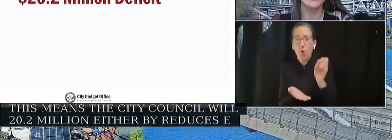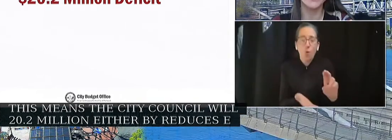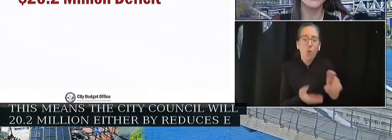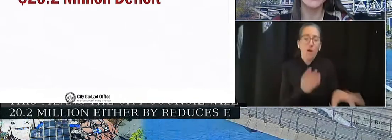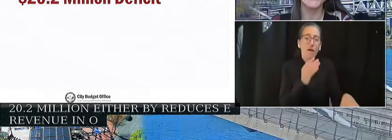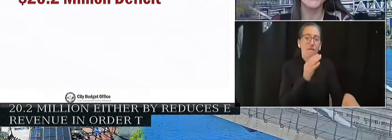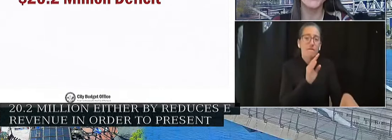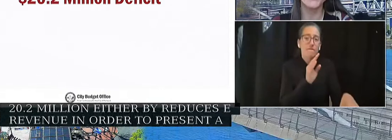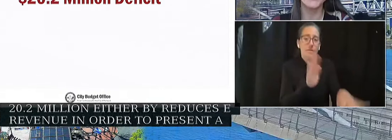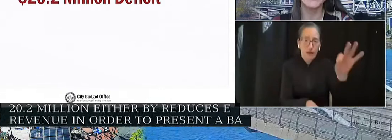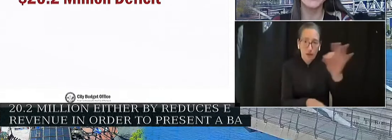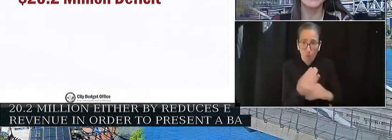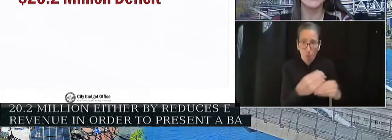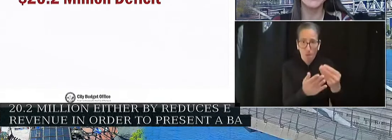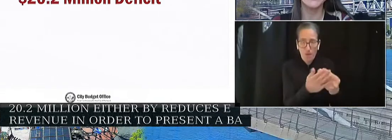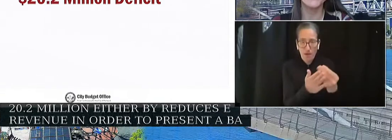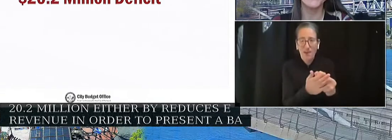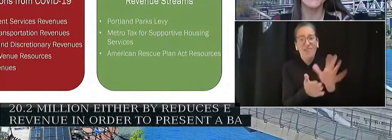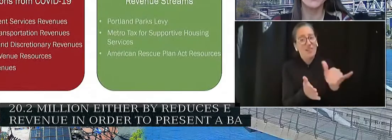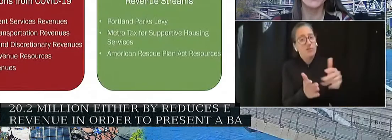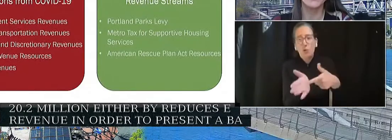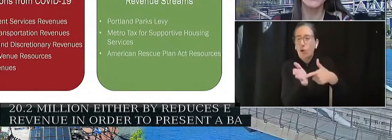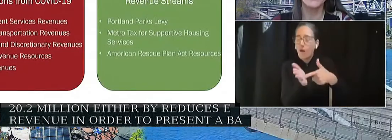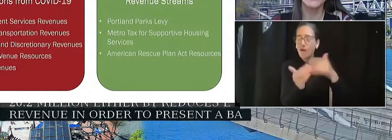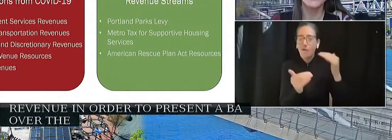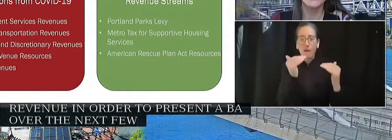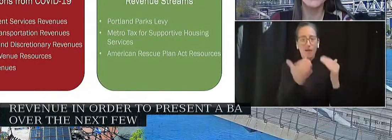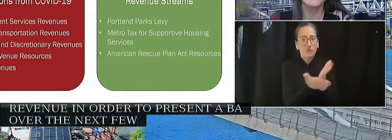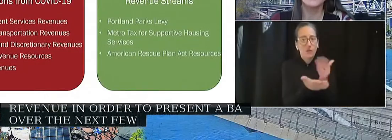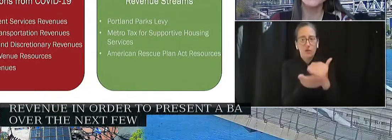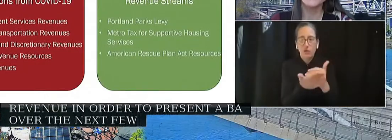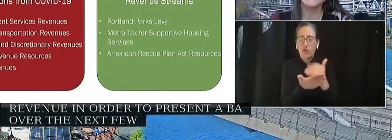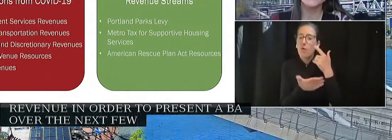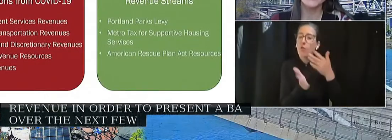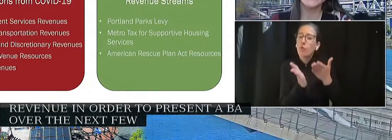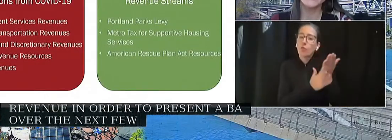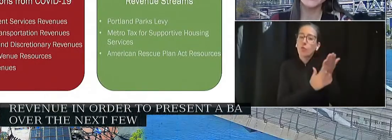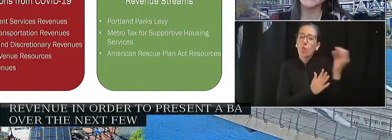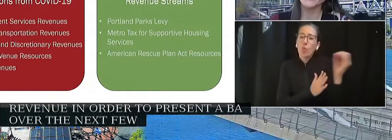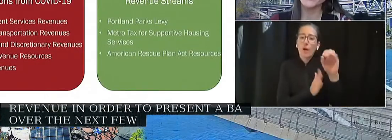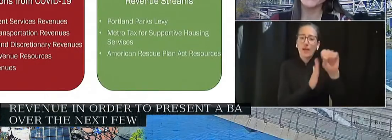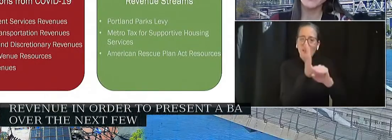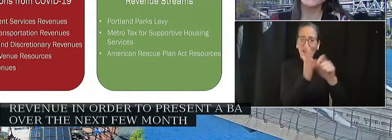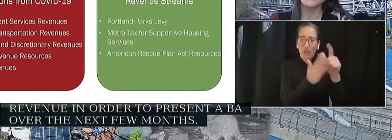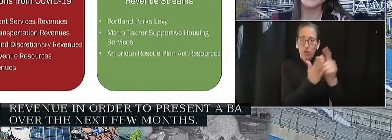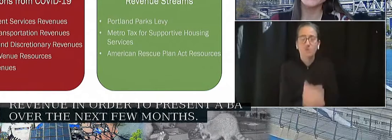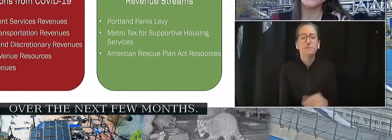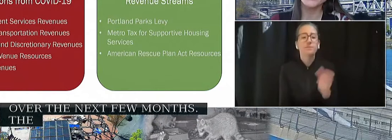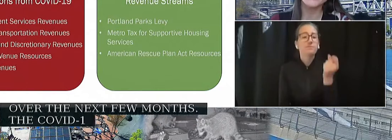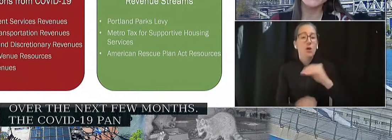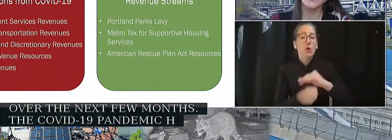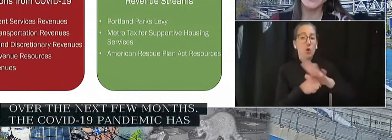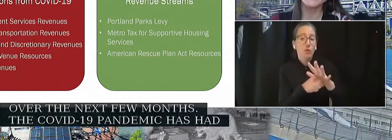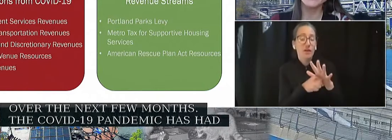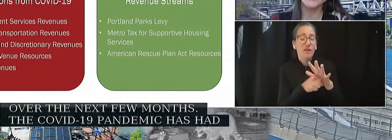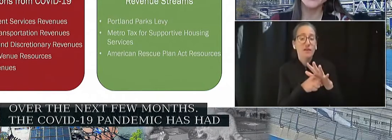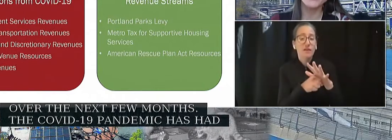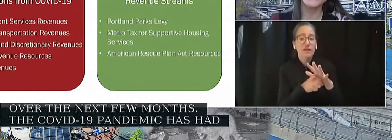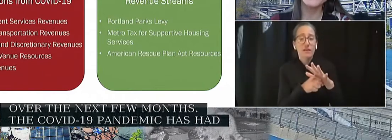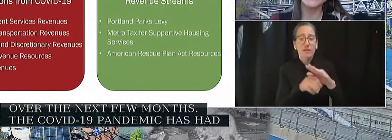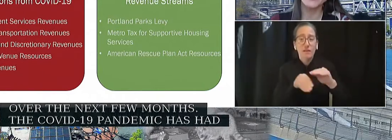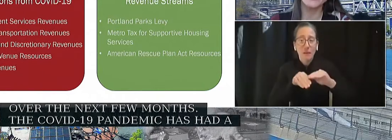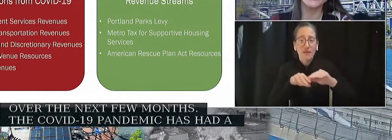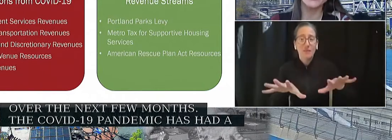over the next few months. Next slide, please. The COVID-19 pandemic has had a profound albeit nuanced impact